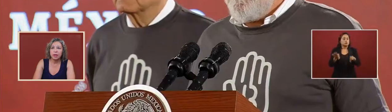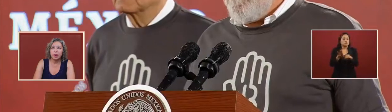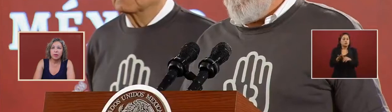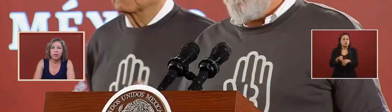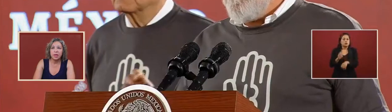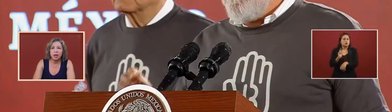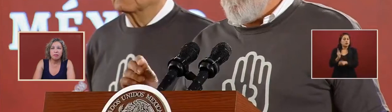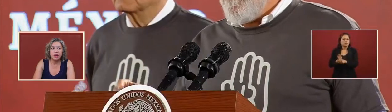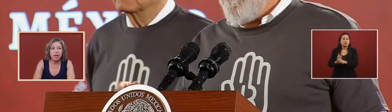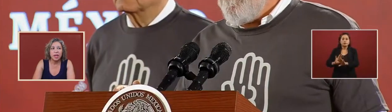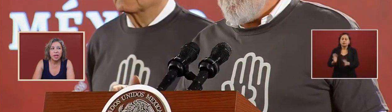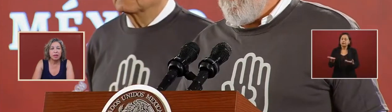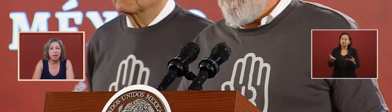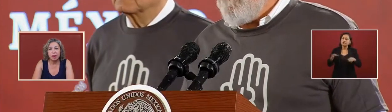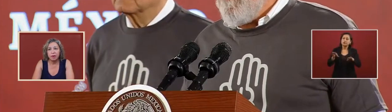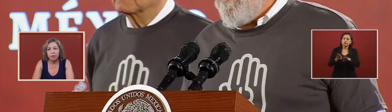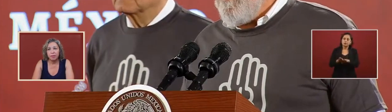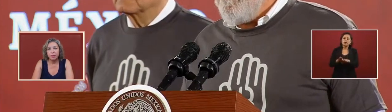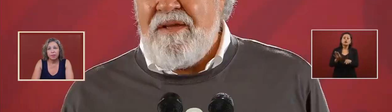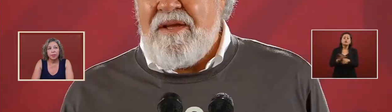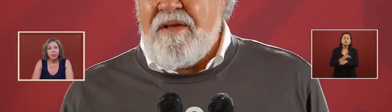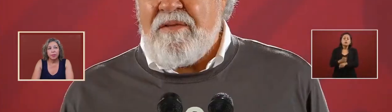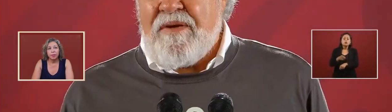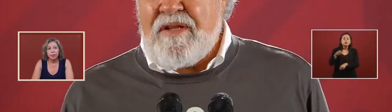one dumping ground and did not find any there